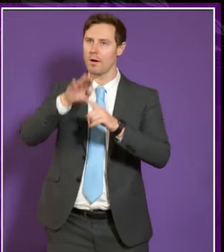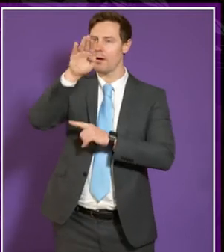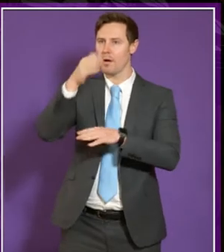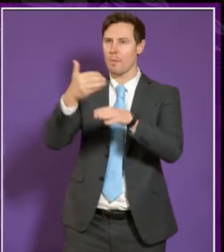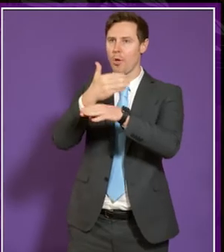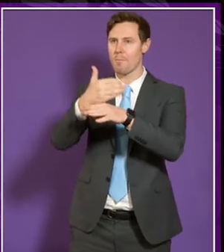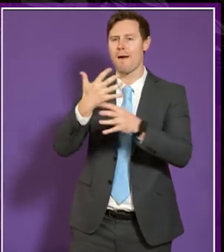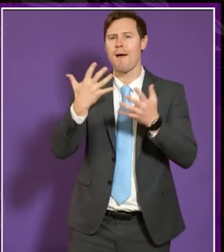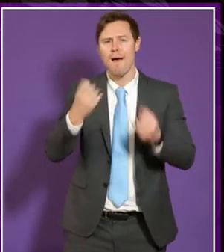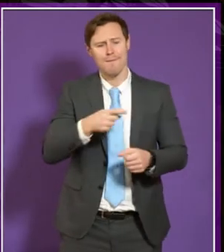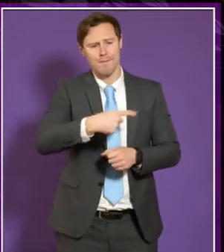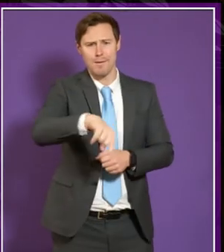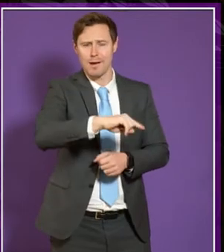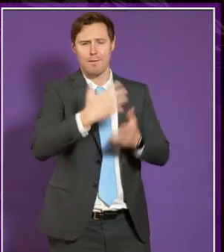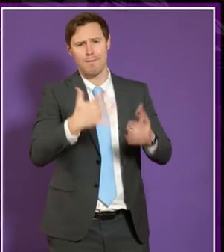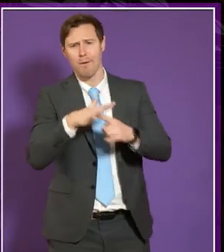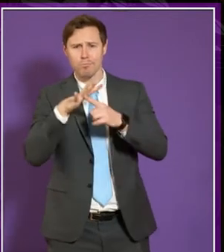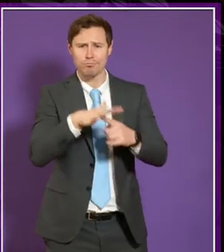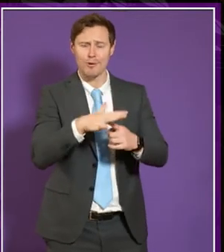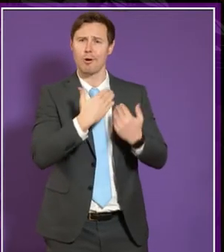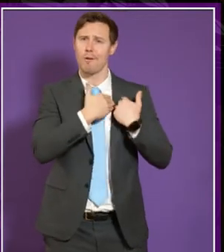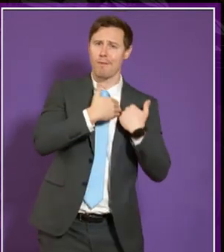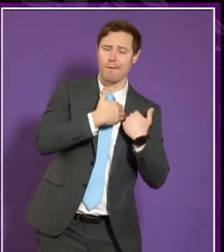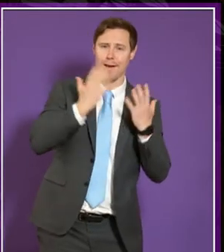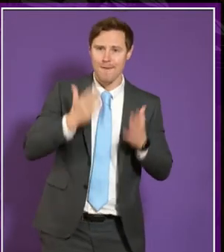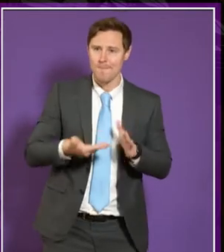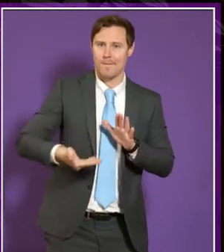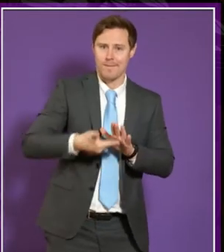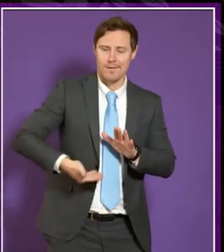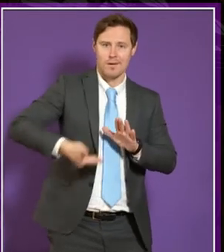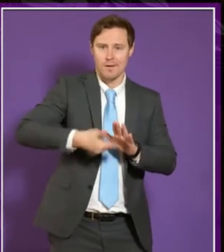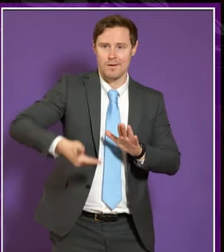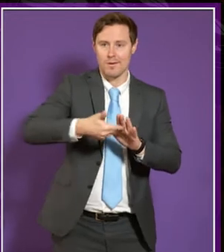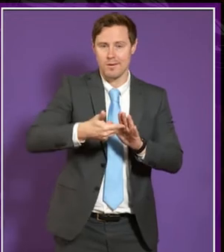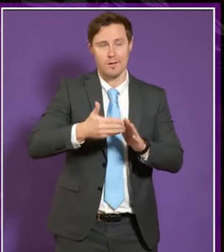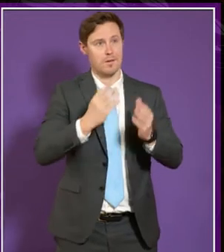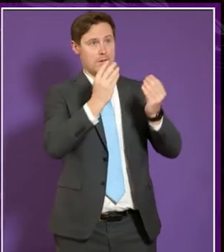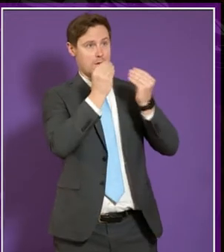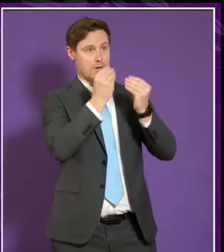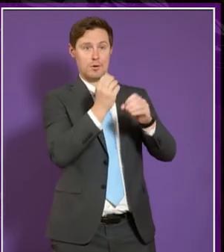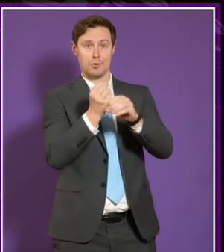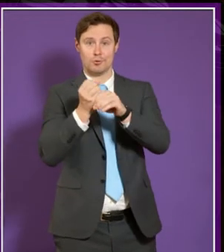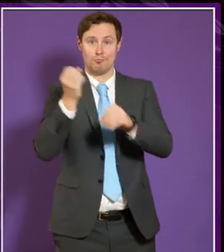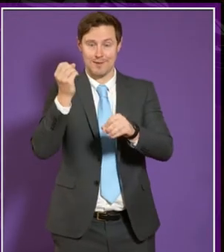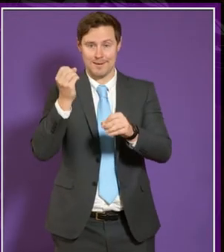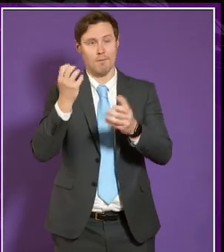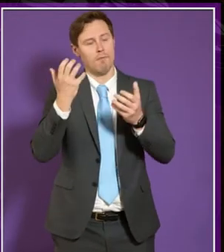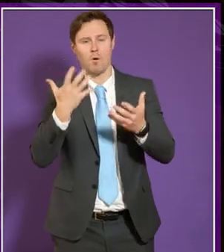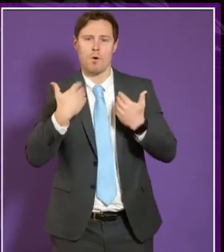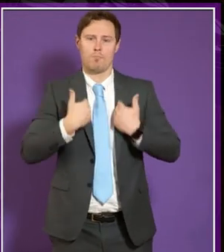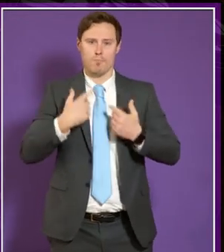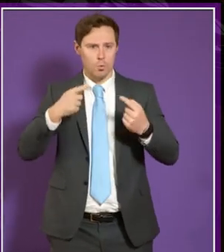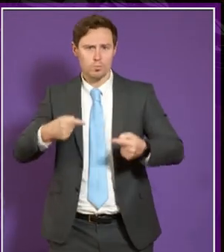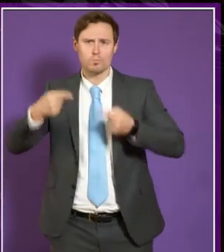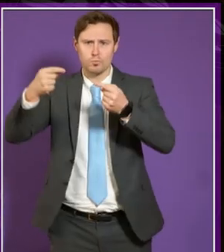so so much pressure on them to do more than just obtain a degree which in itself is hugely